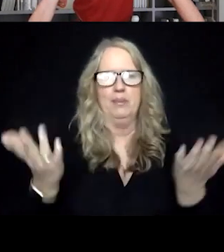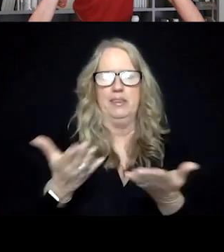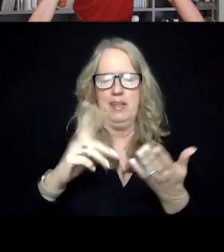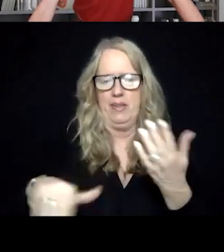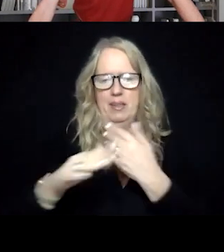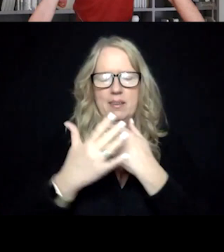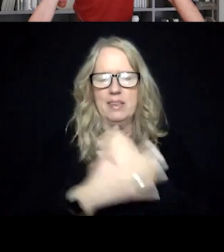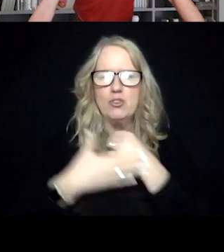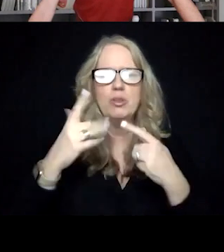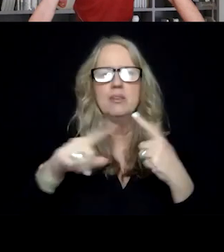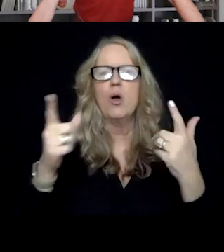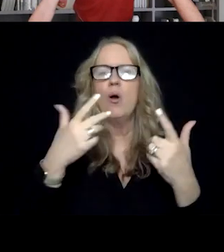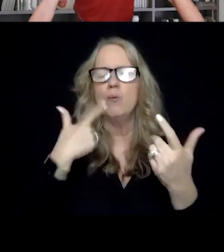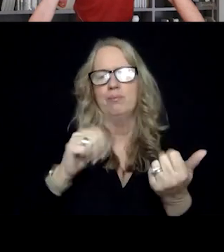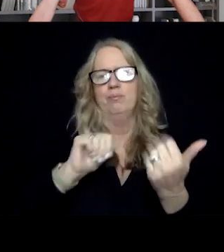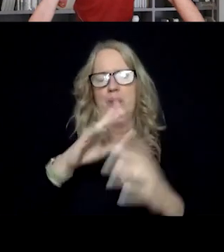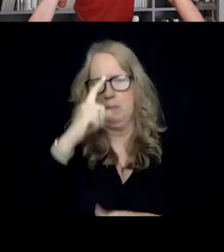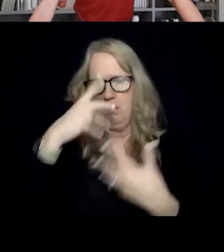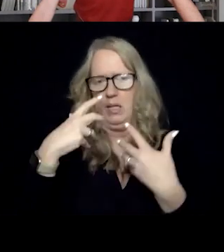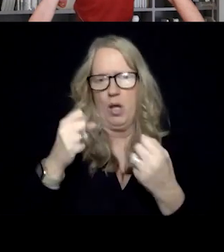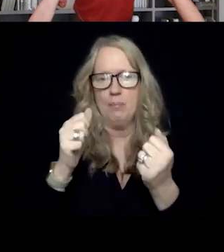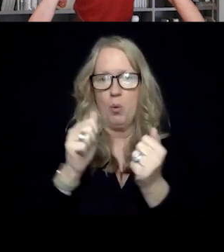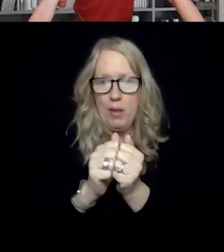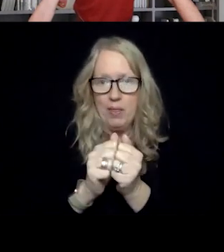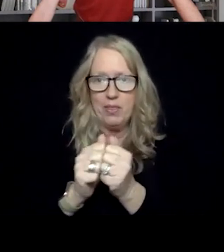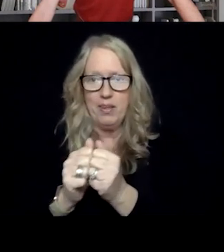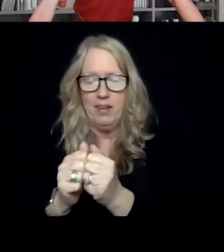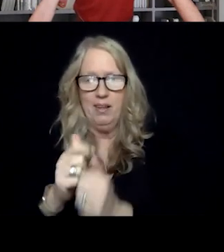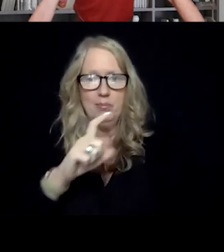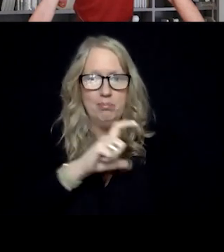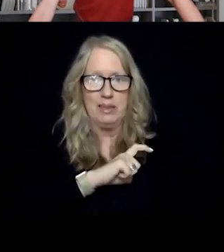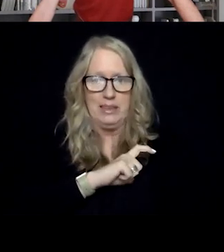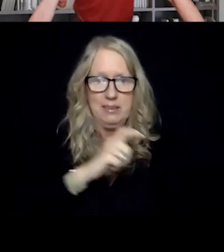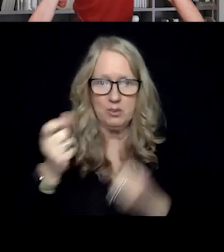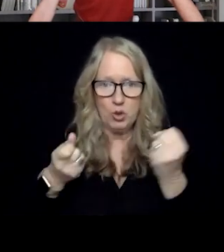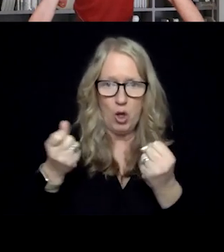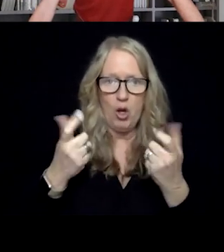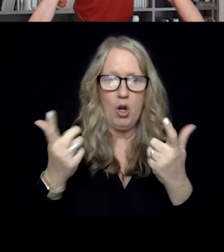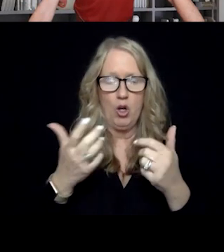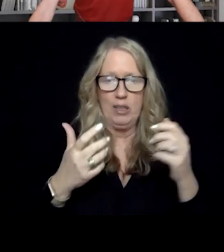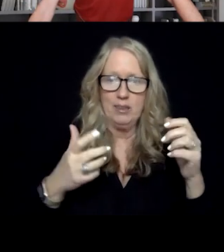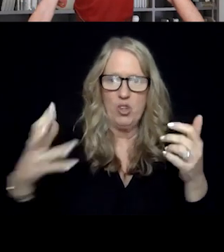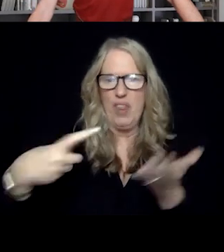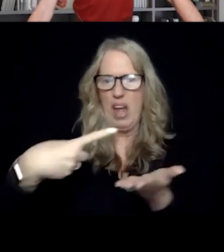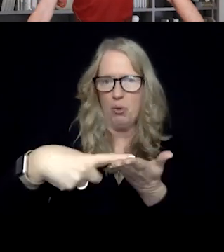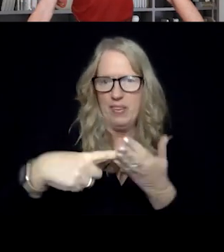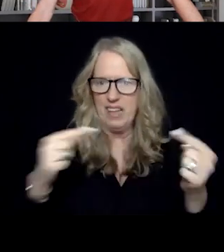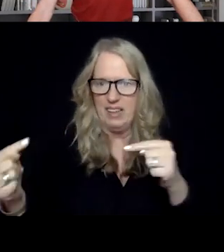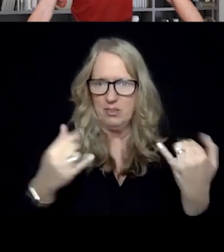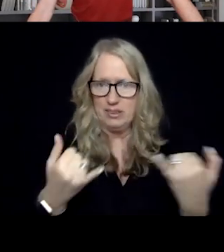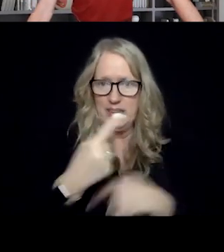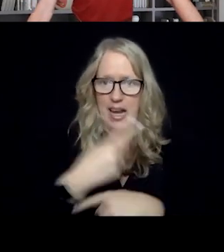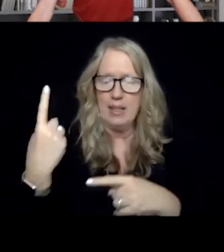addressing this issue of mental health should come with a police car co-response or no, it shouldn't. We did our first